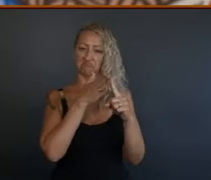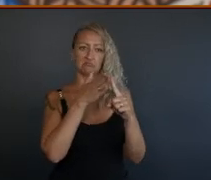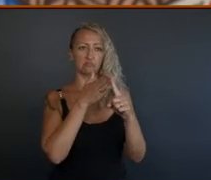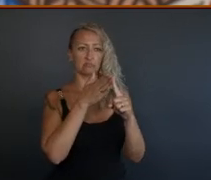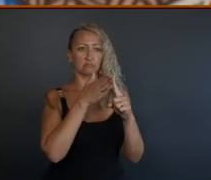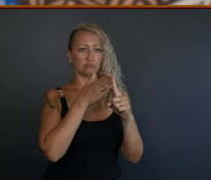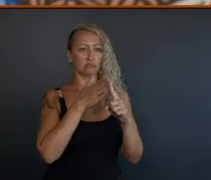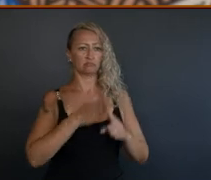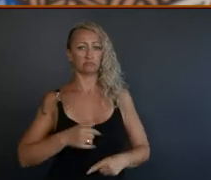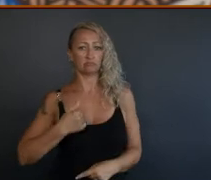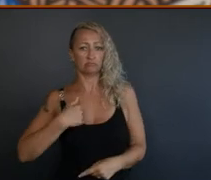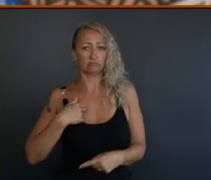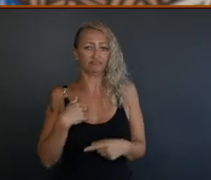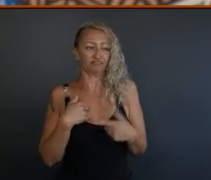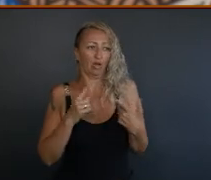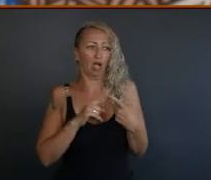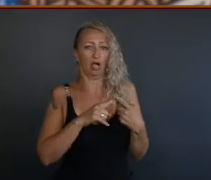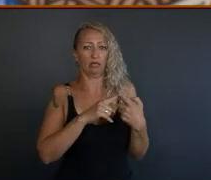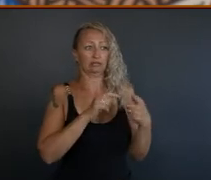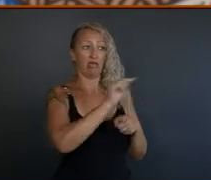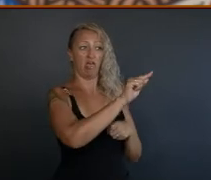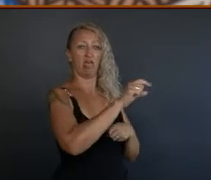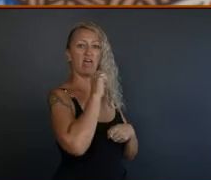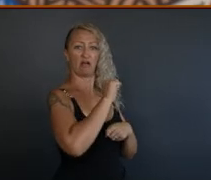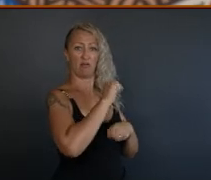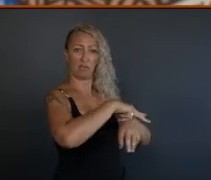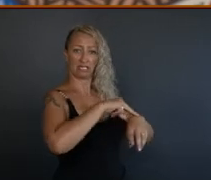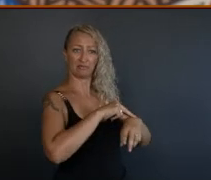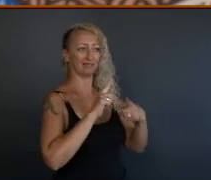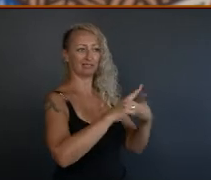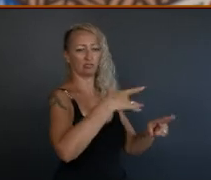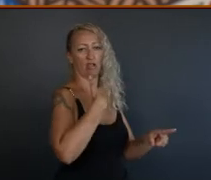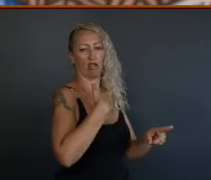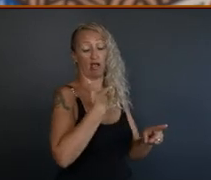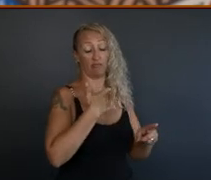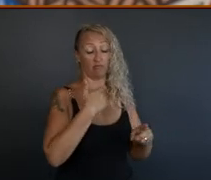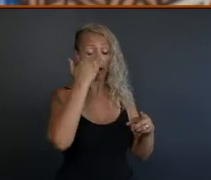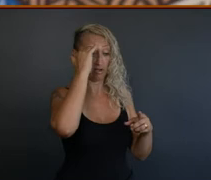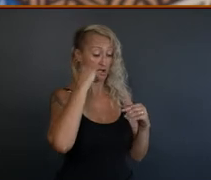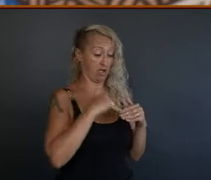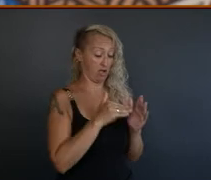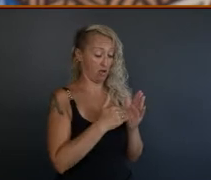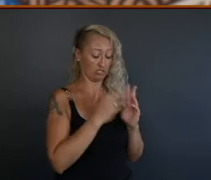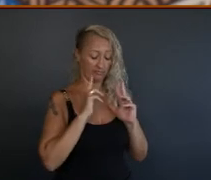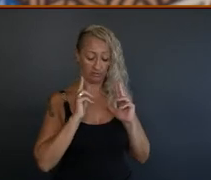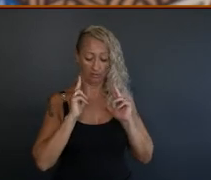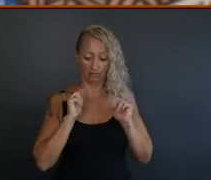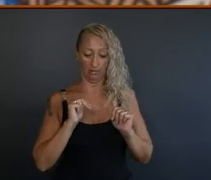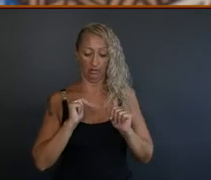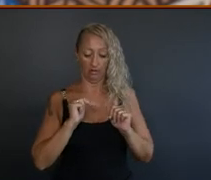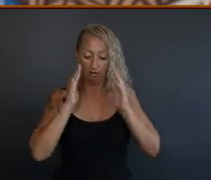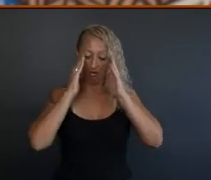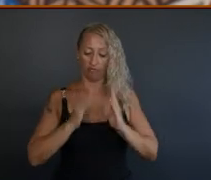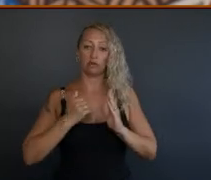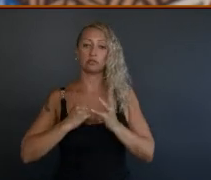still alive. I can still deal with that later. But to now I'm dealing with this death of my son, which these people think they're going to get away